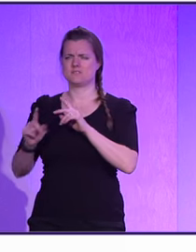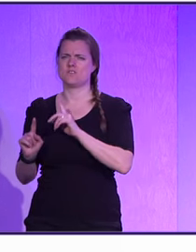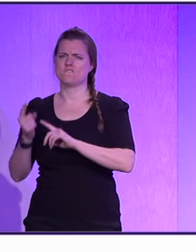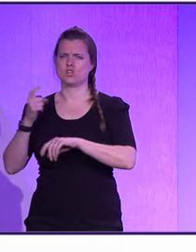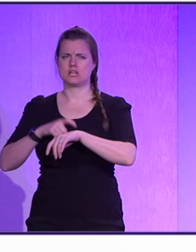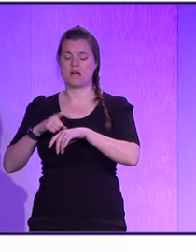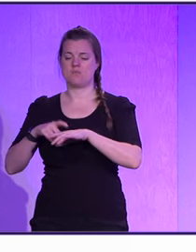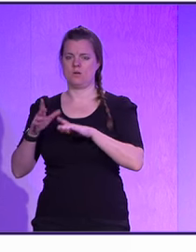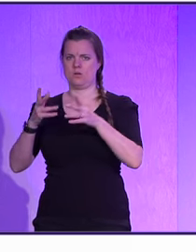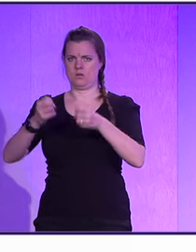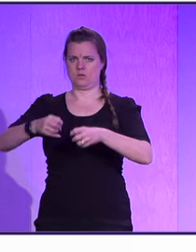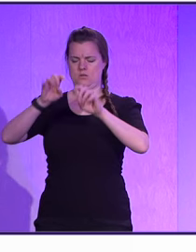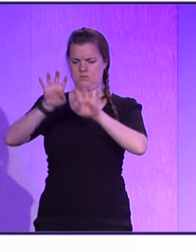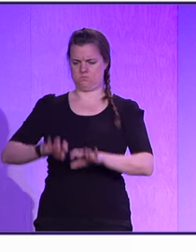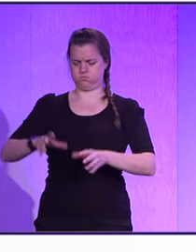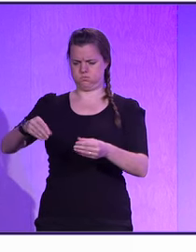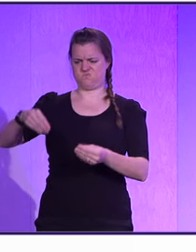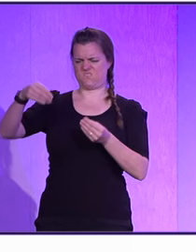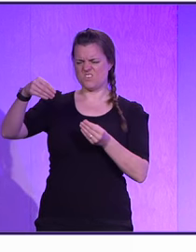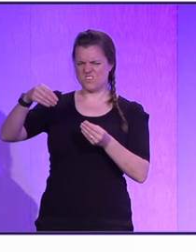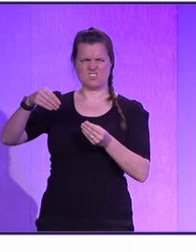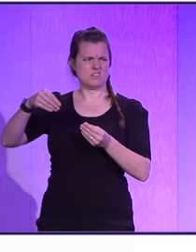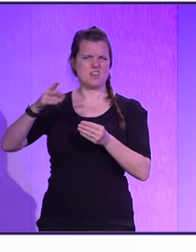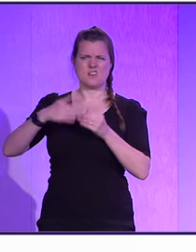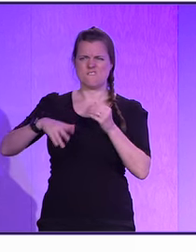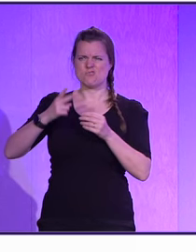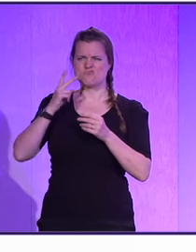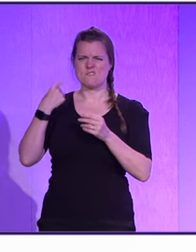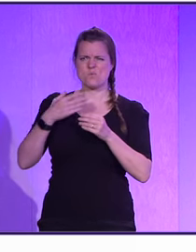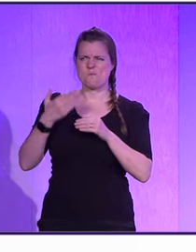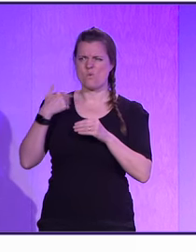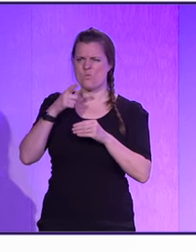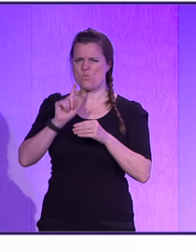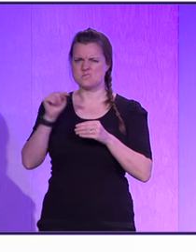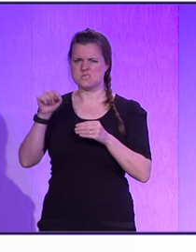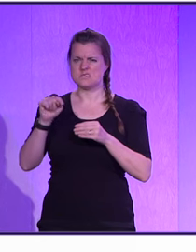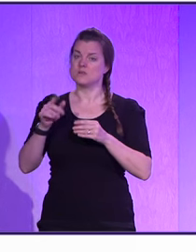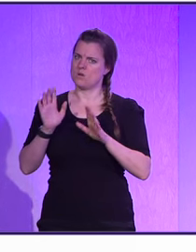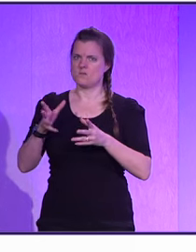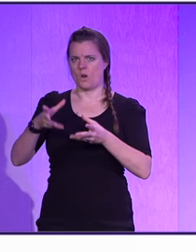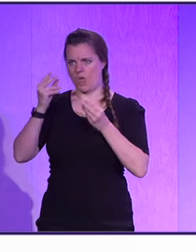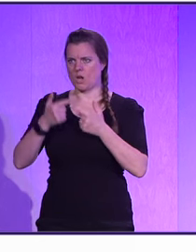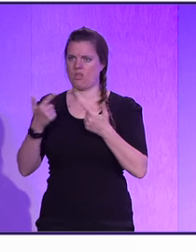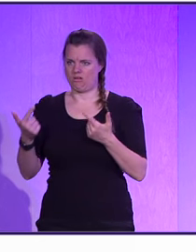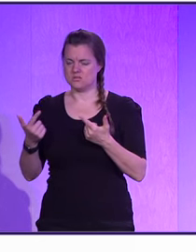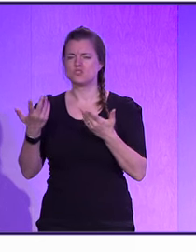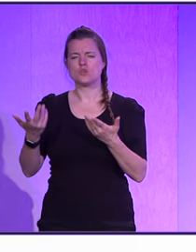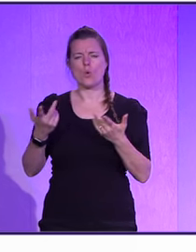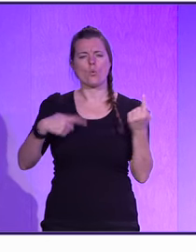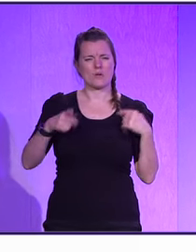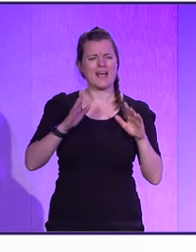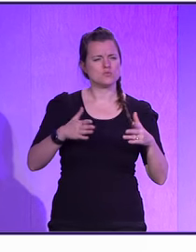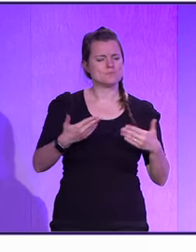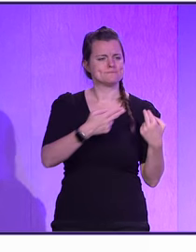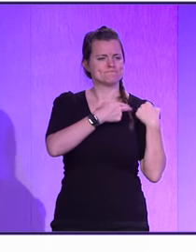well, then you have to learn, and you have to learn a lot. So, again, if somebody has ideas on how kind of we can encourage younger